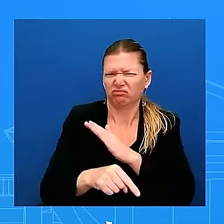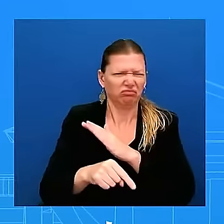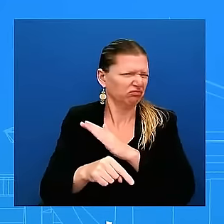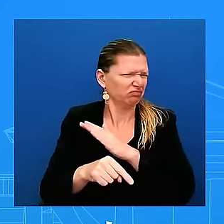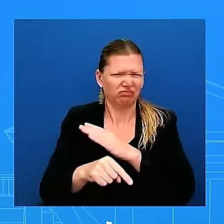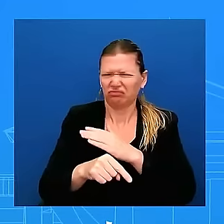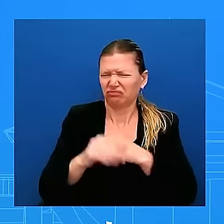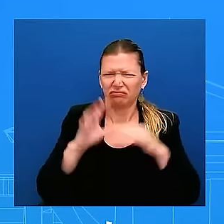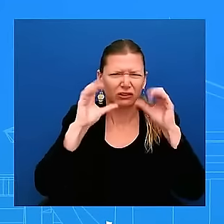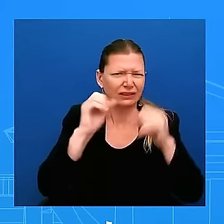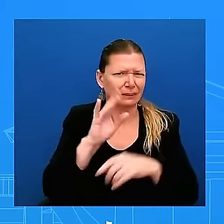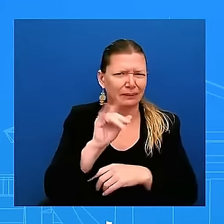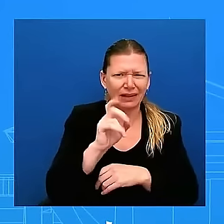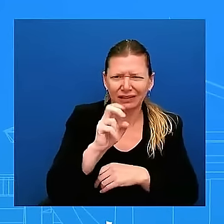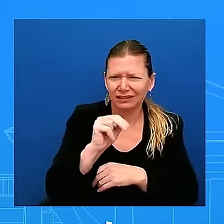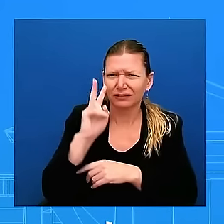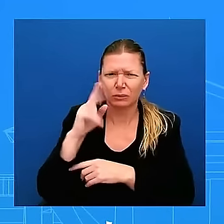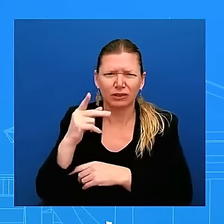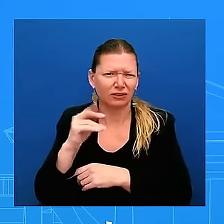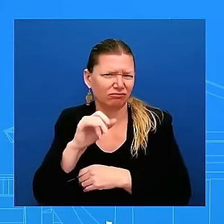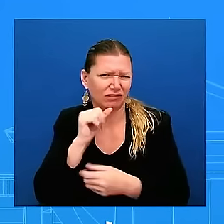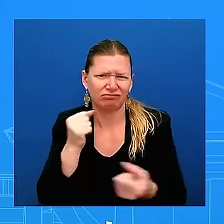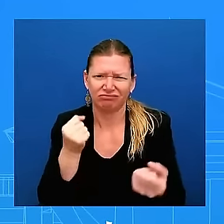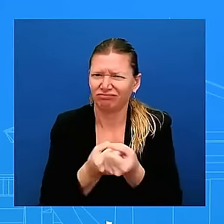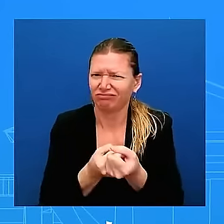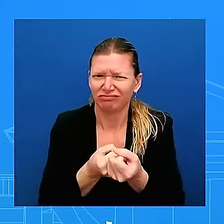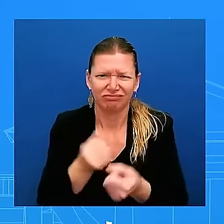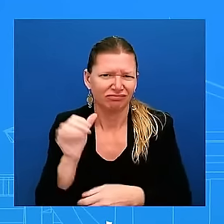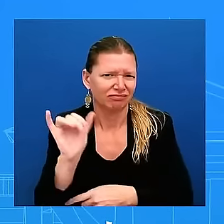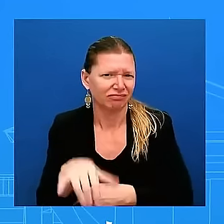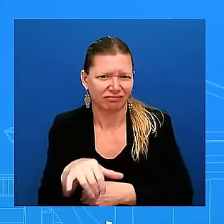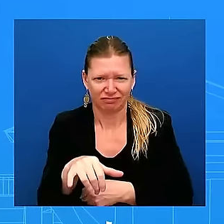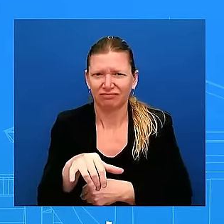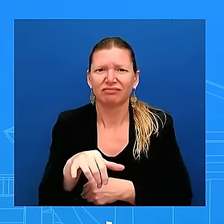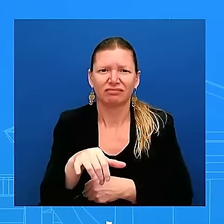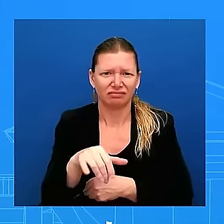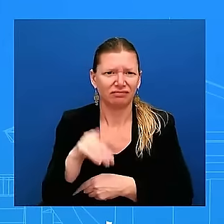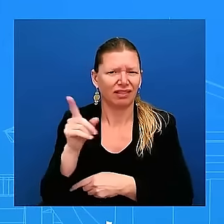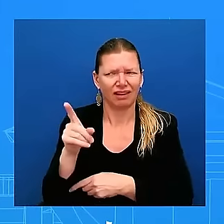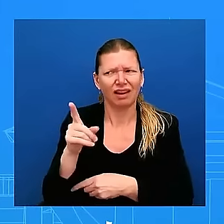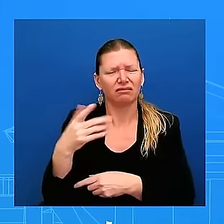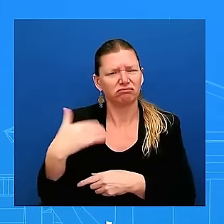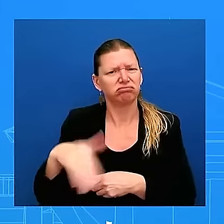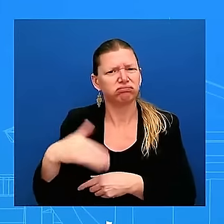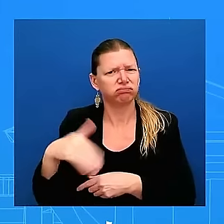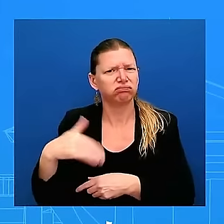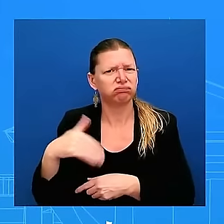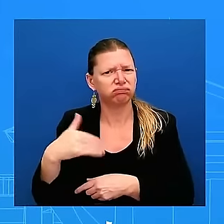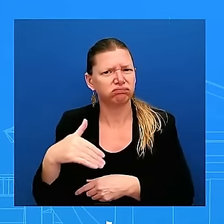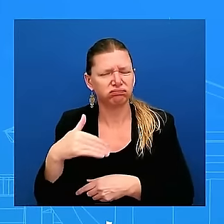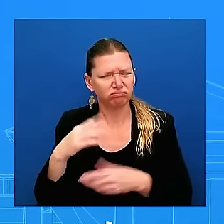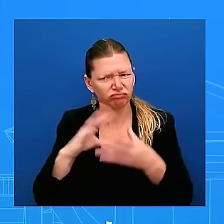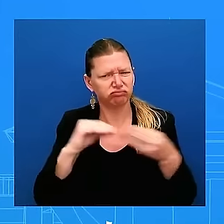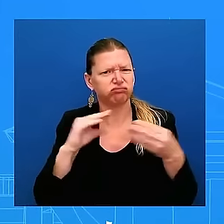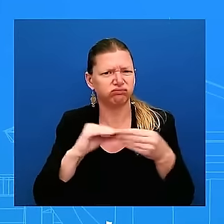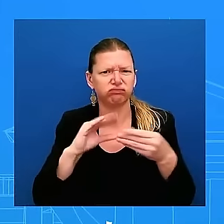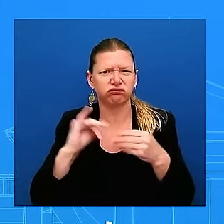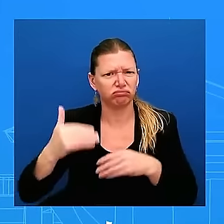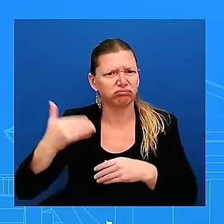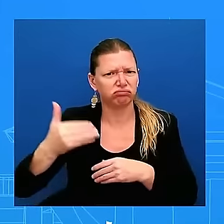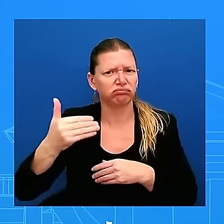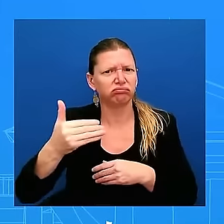is a President and the Vice President has been pretty forceful about that uh and um uh you know when it comes to differences